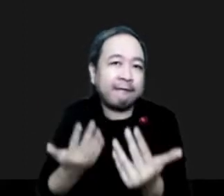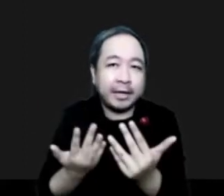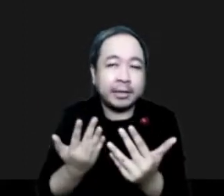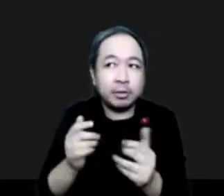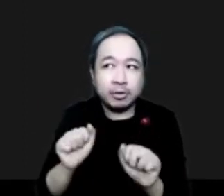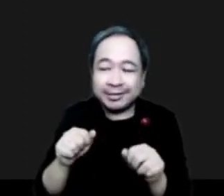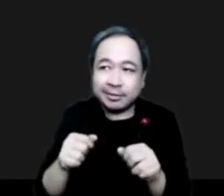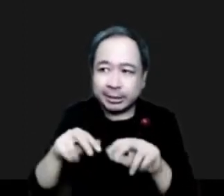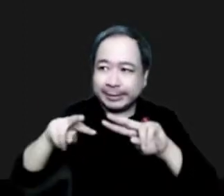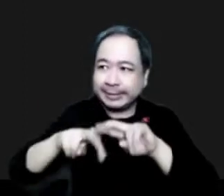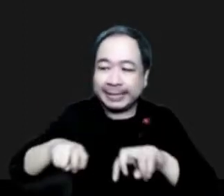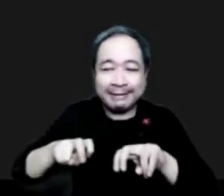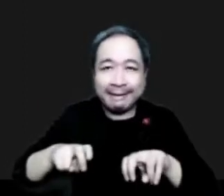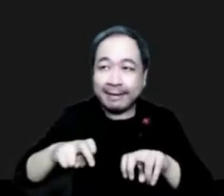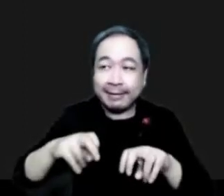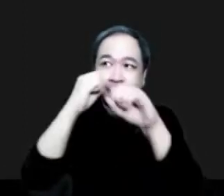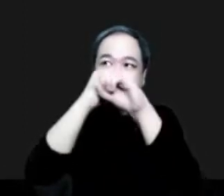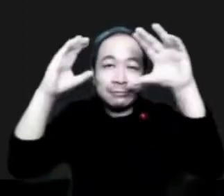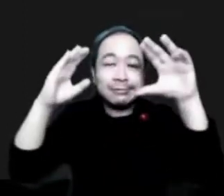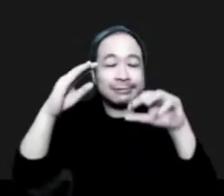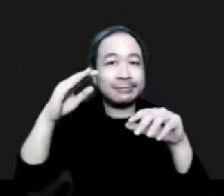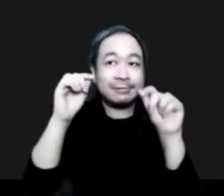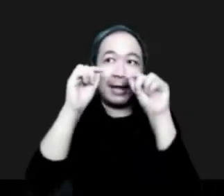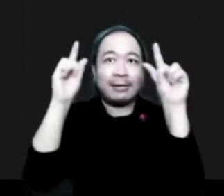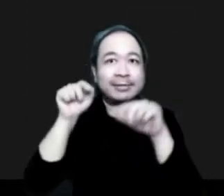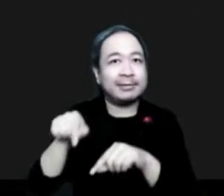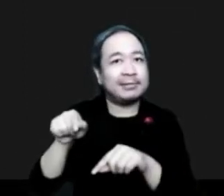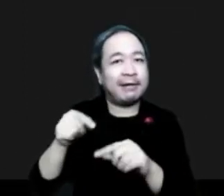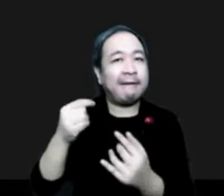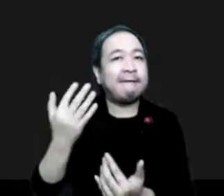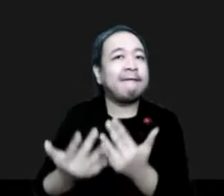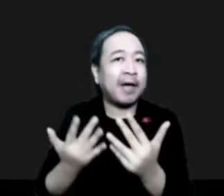first, the first R on review is extremely important.